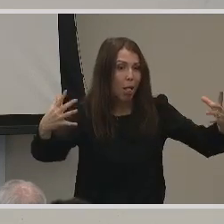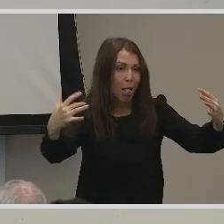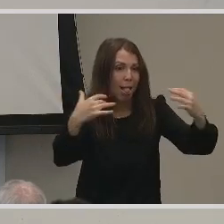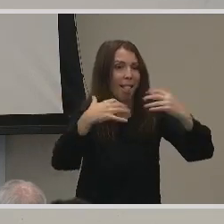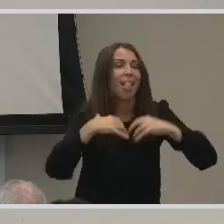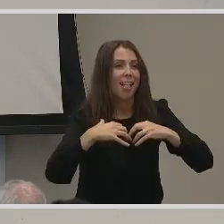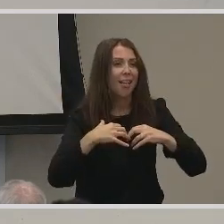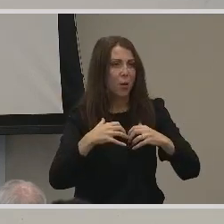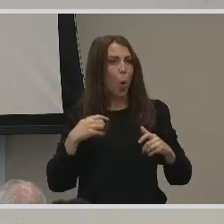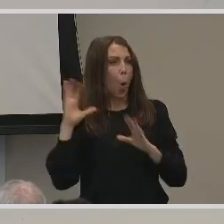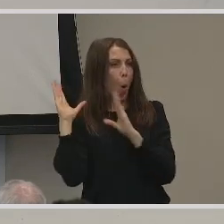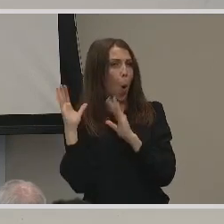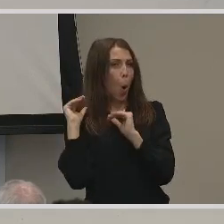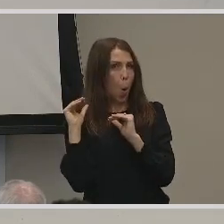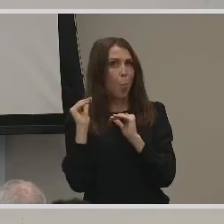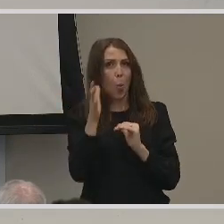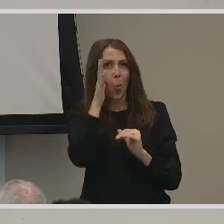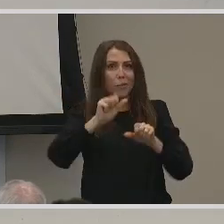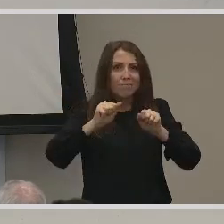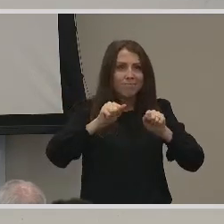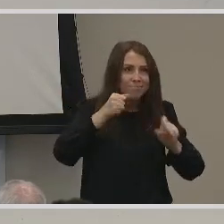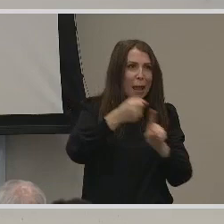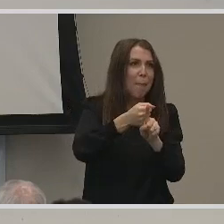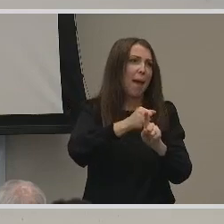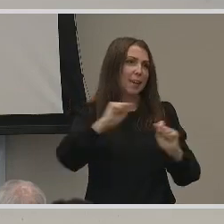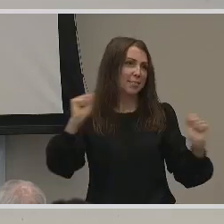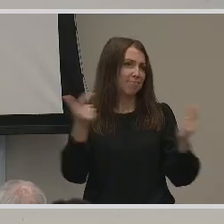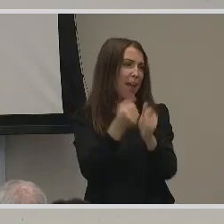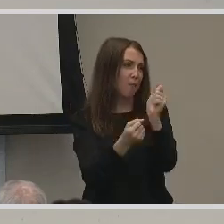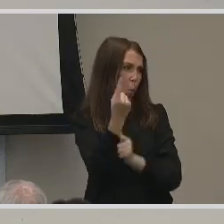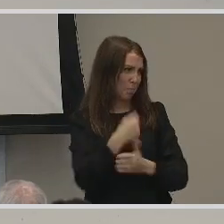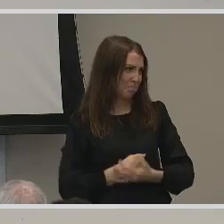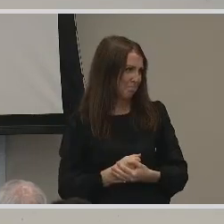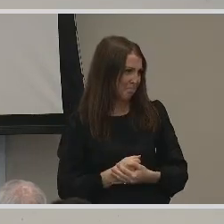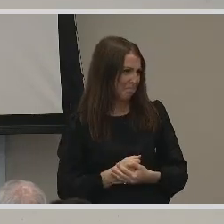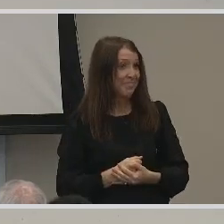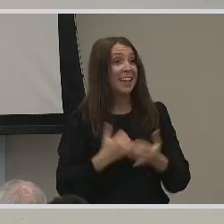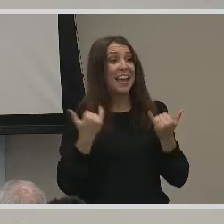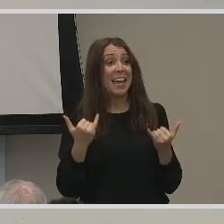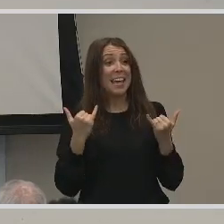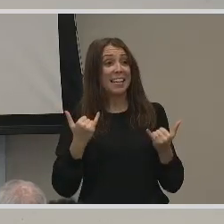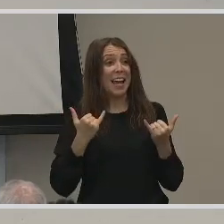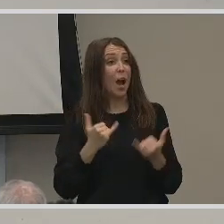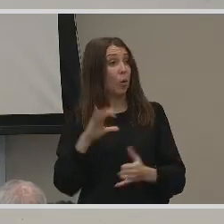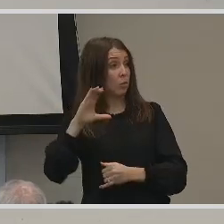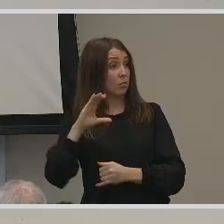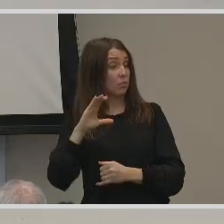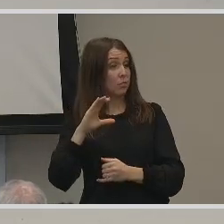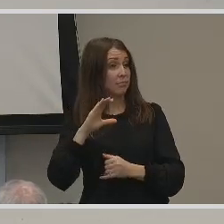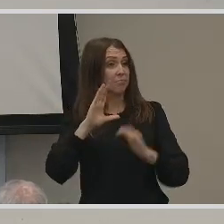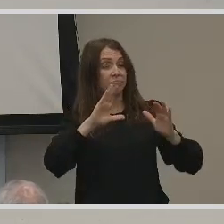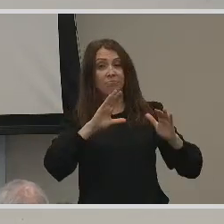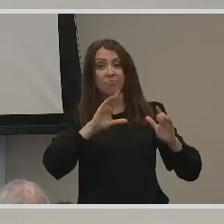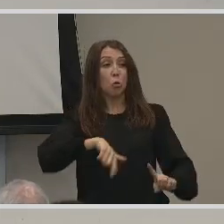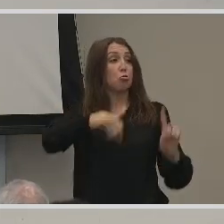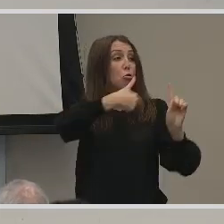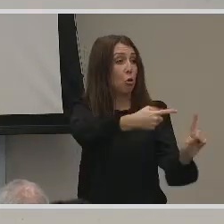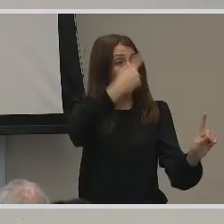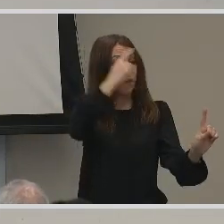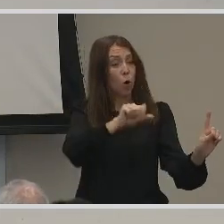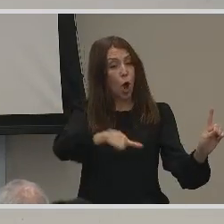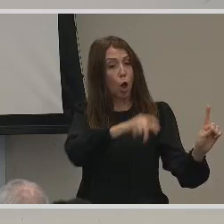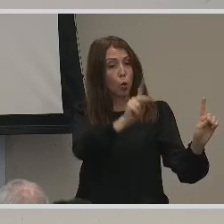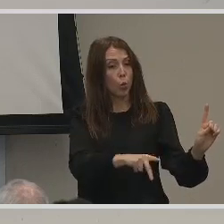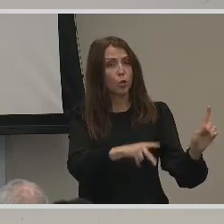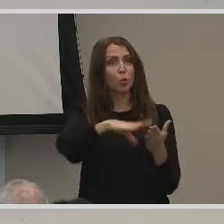And so I'm going to turn it over and a club that has been educating about Deaf culture, um, and creating an open space to learn